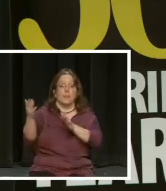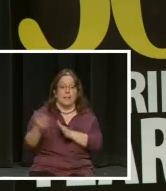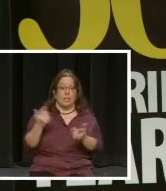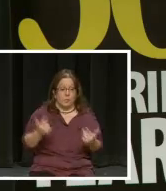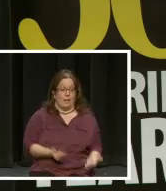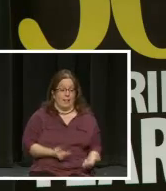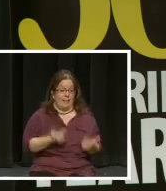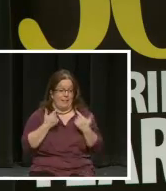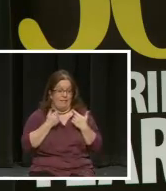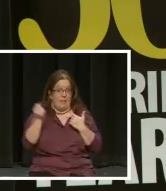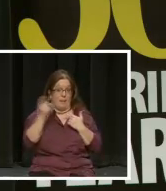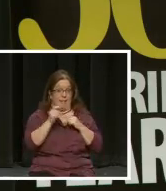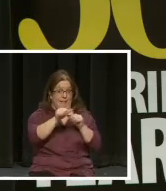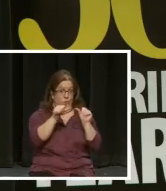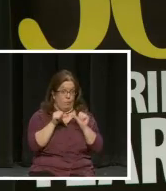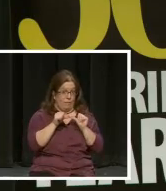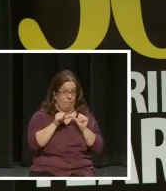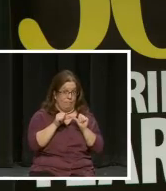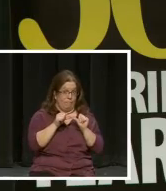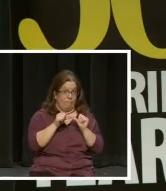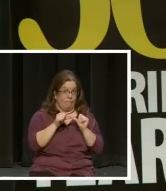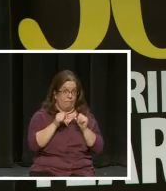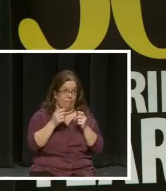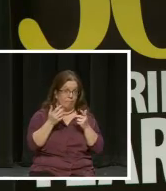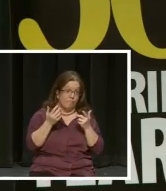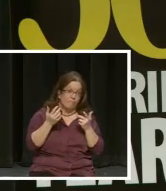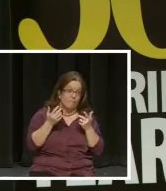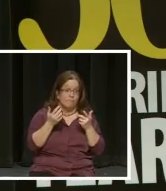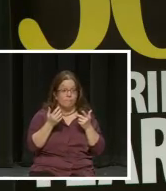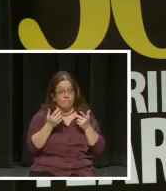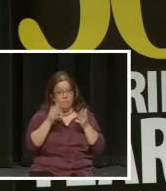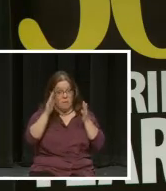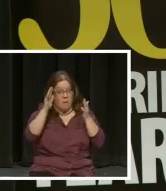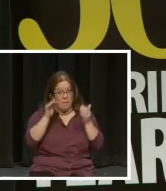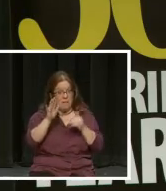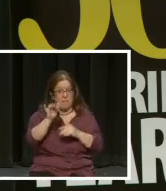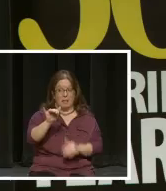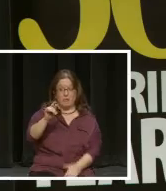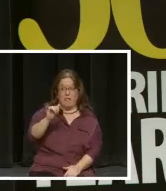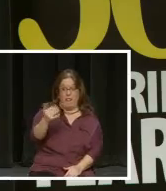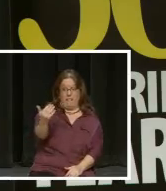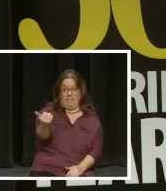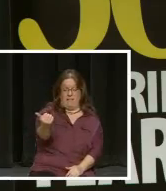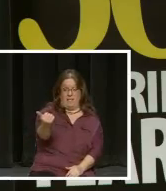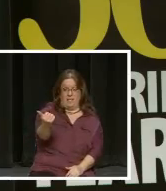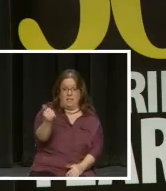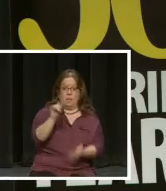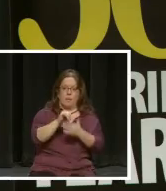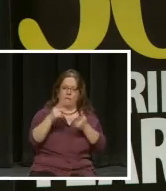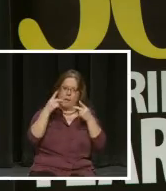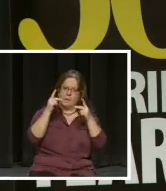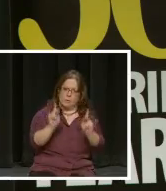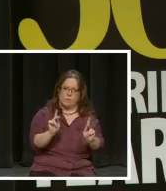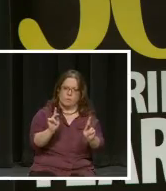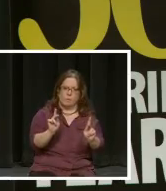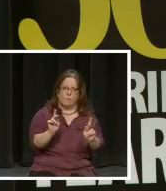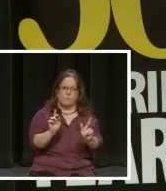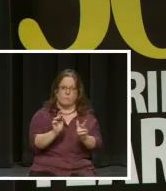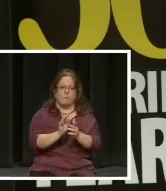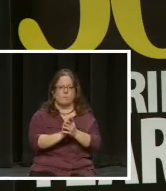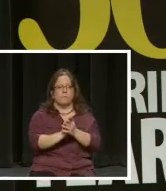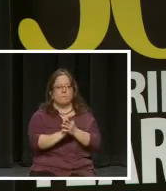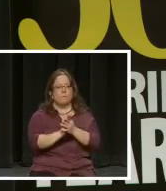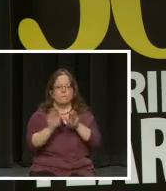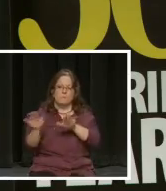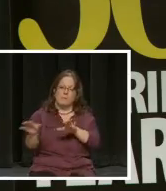be living back in this area at least by July the 15th so I can have an opportunity to kind of